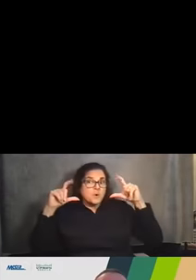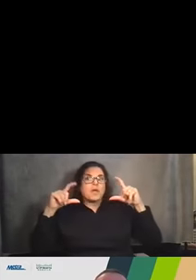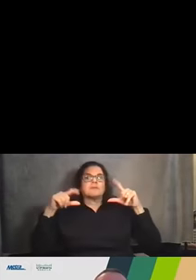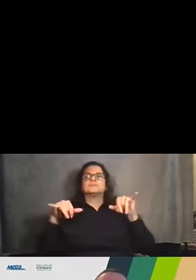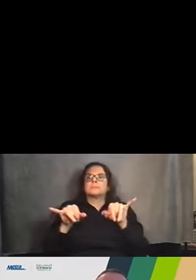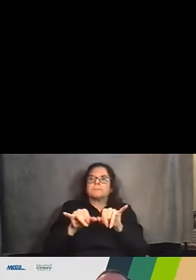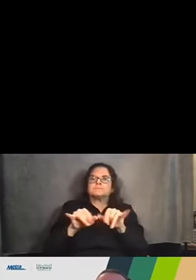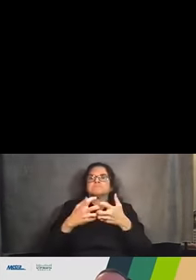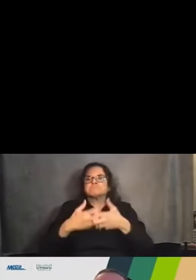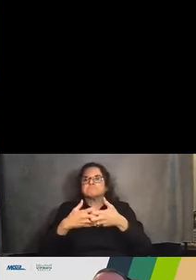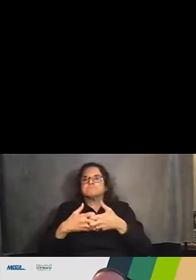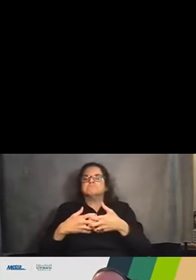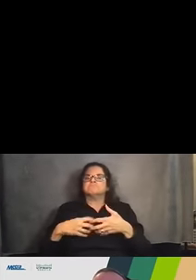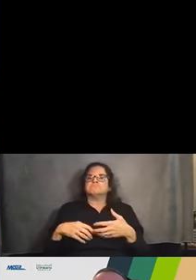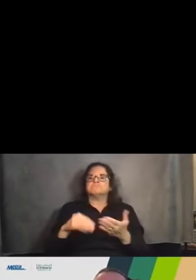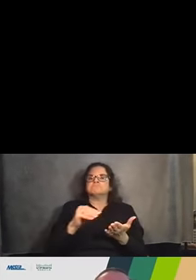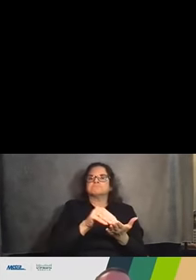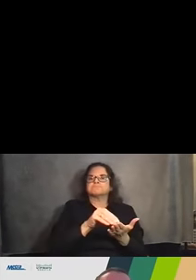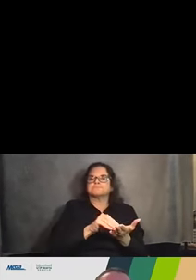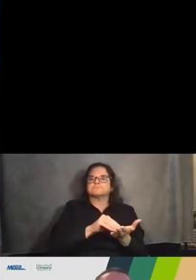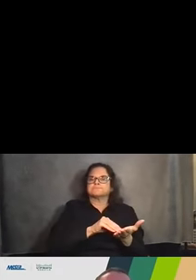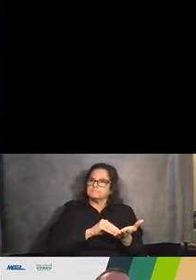the project planning and design stage.